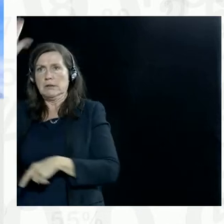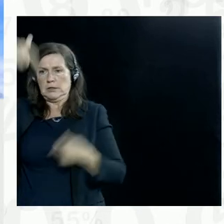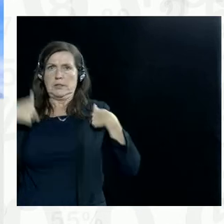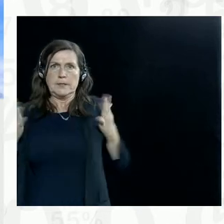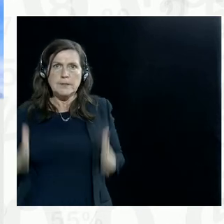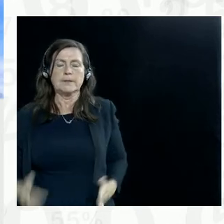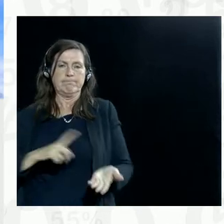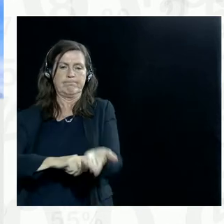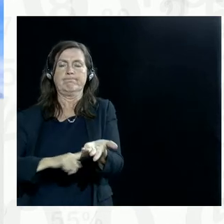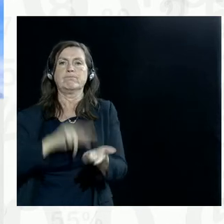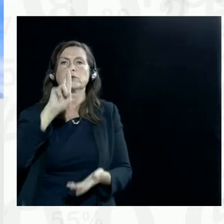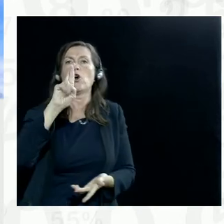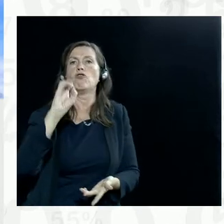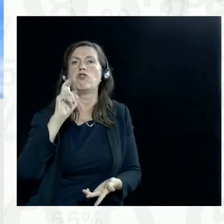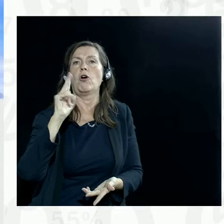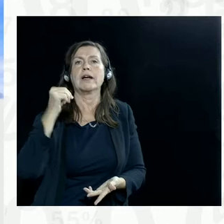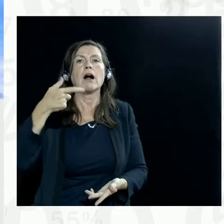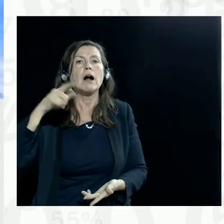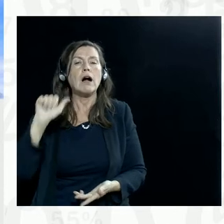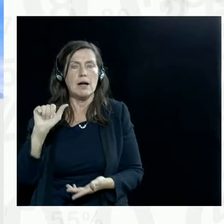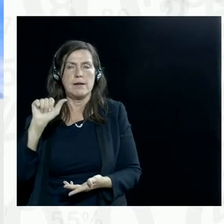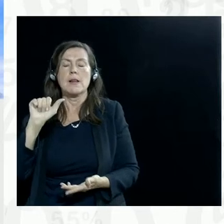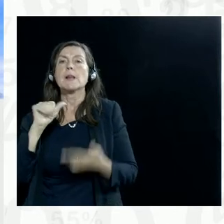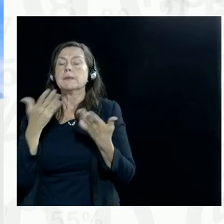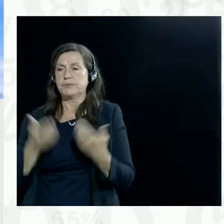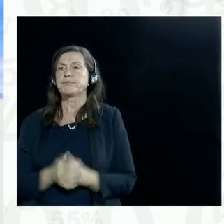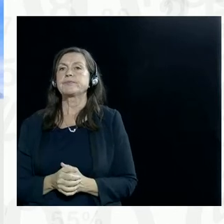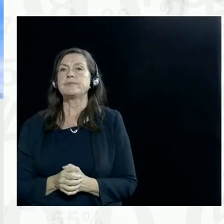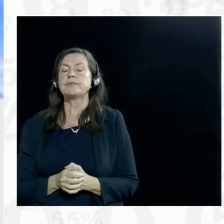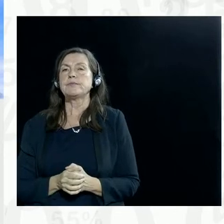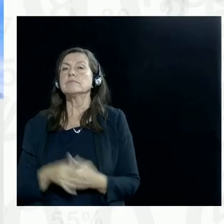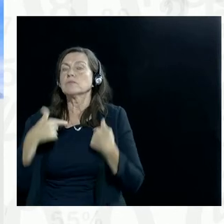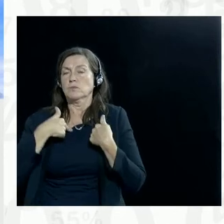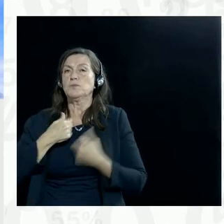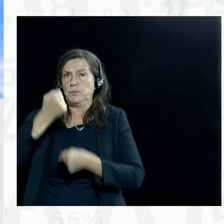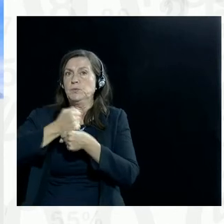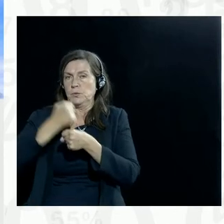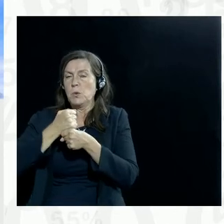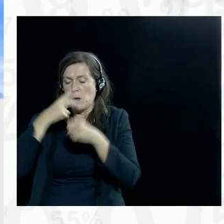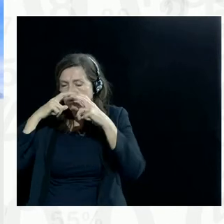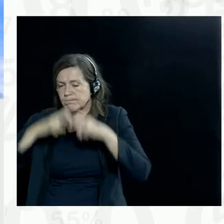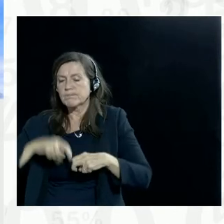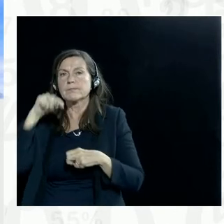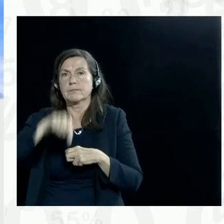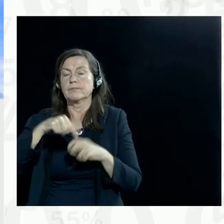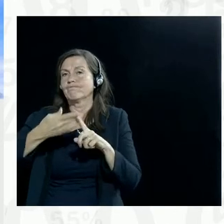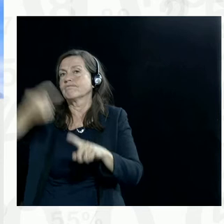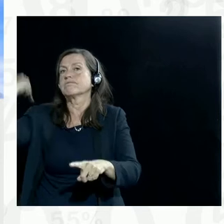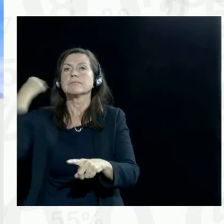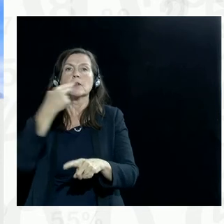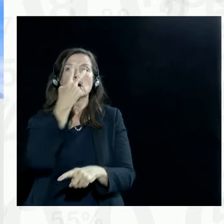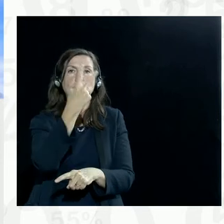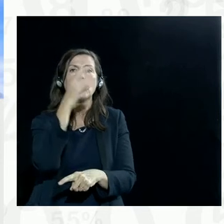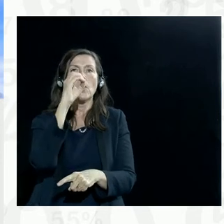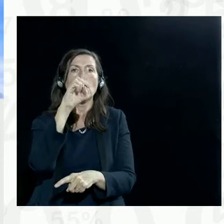or property rights, and so on. So I started working on this problem back in 2010. And back then, there was a